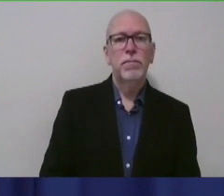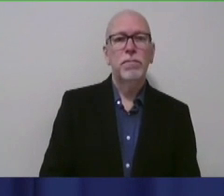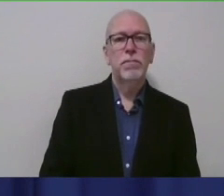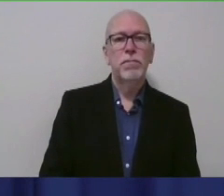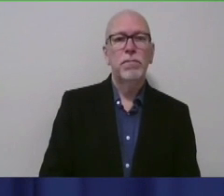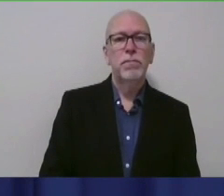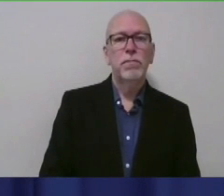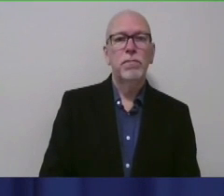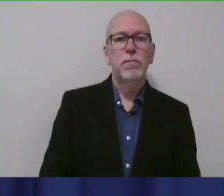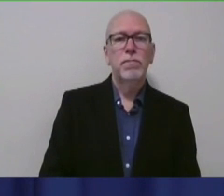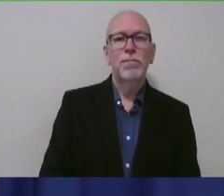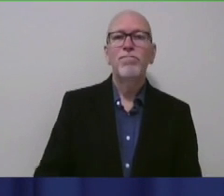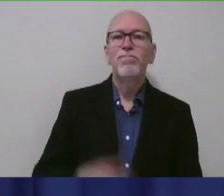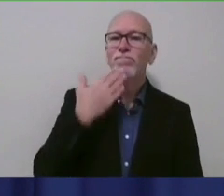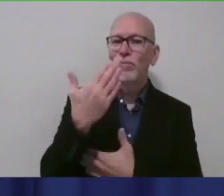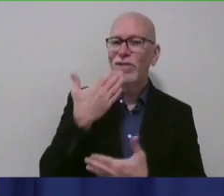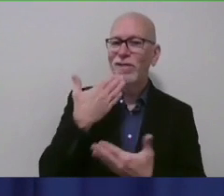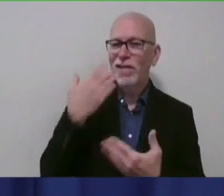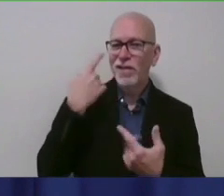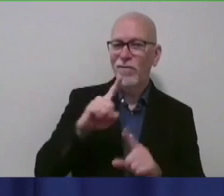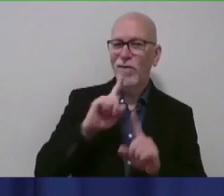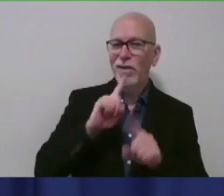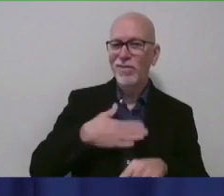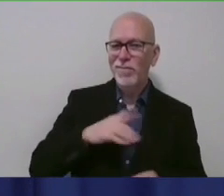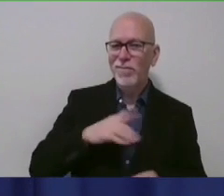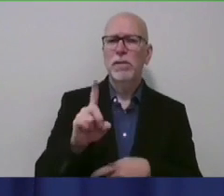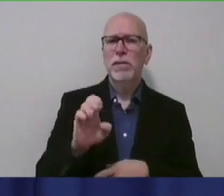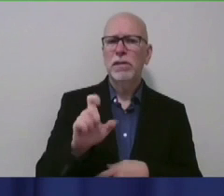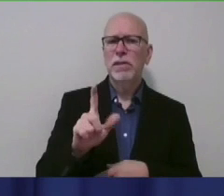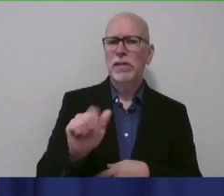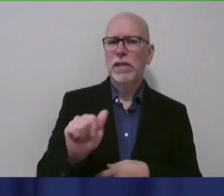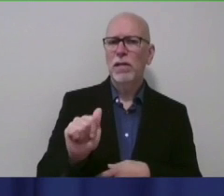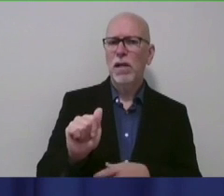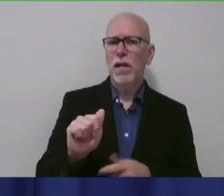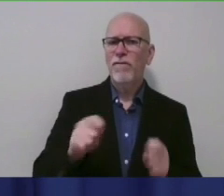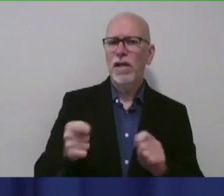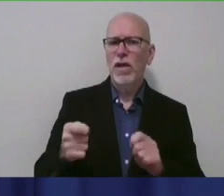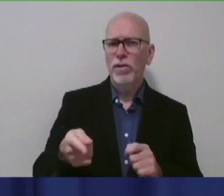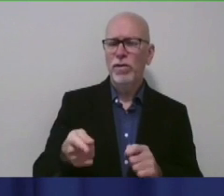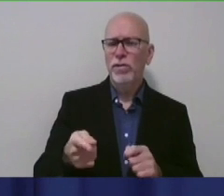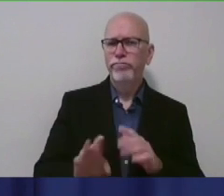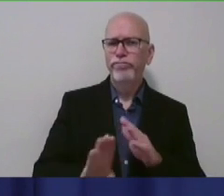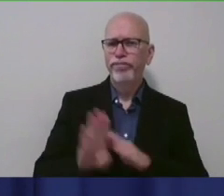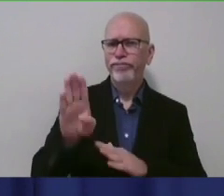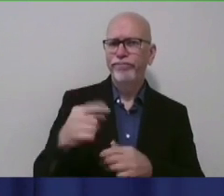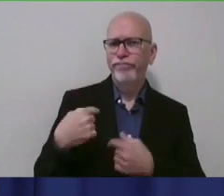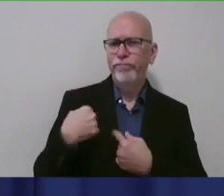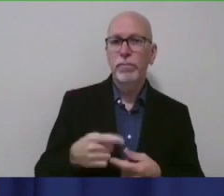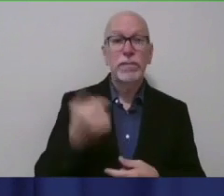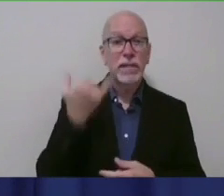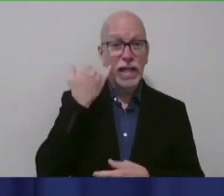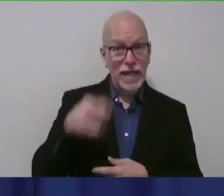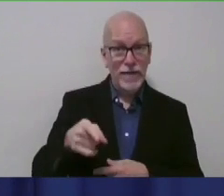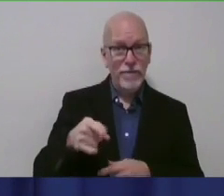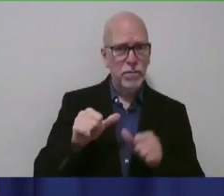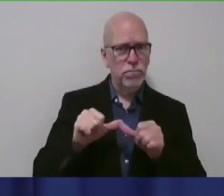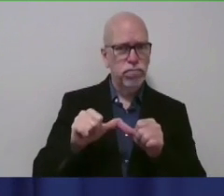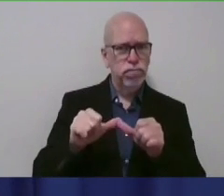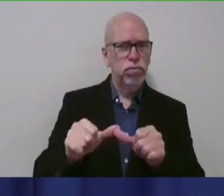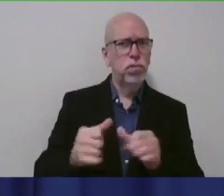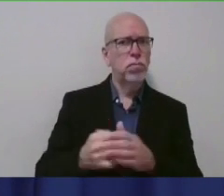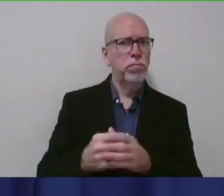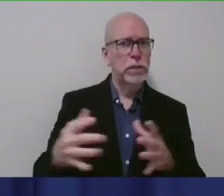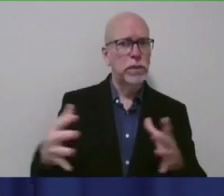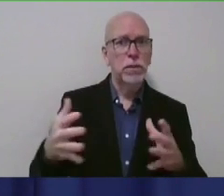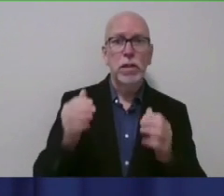Good morning. Thank you for taking our questions. So surge specifically. If this surge continues, could there come a